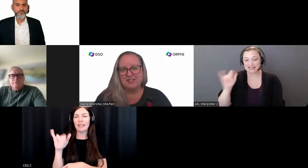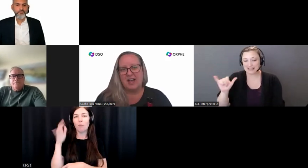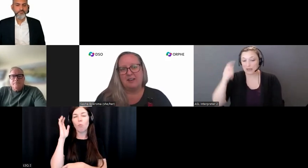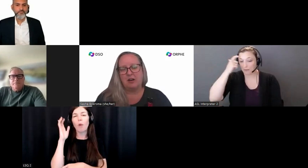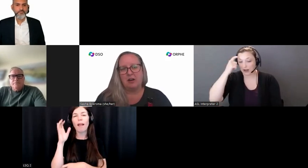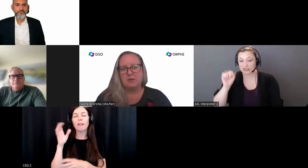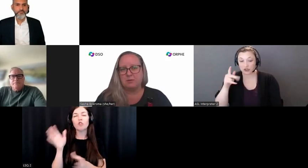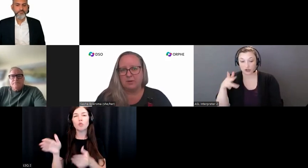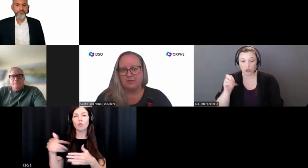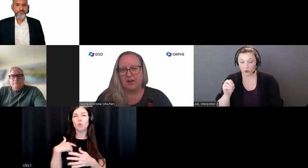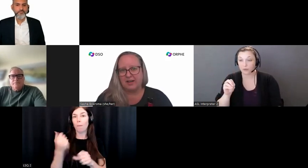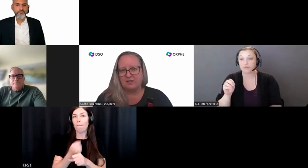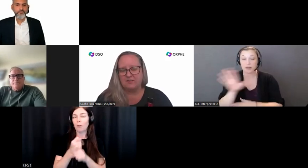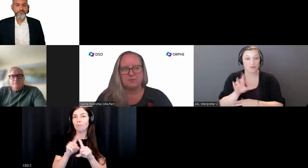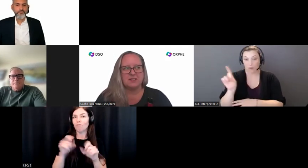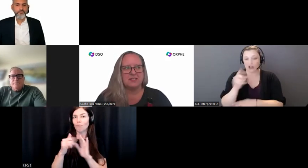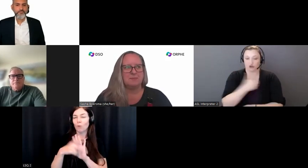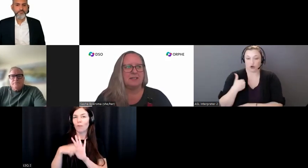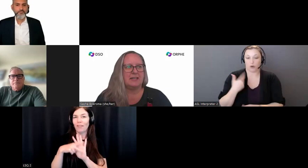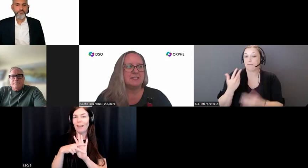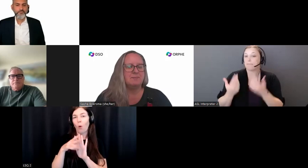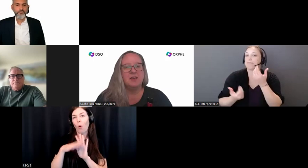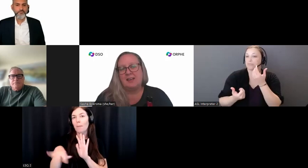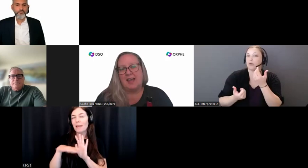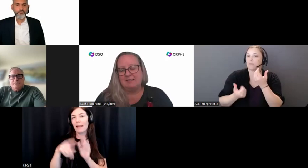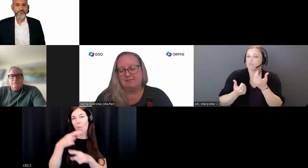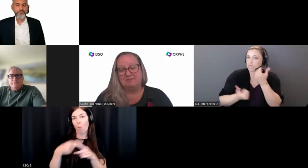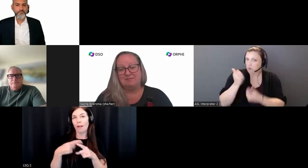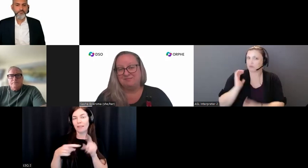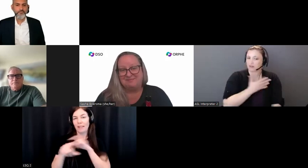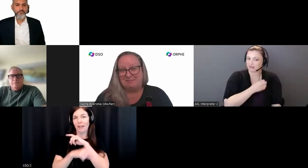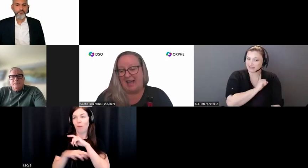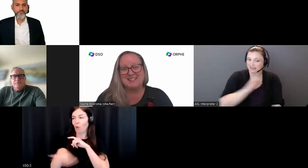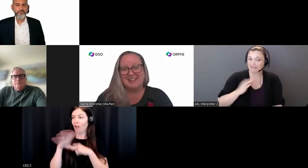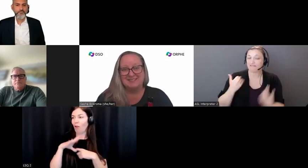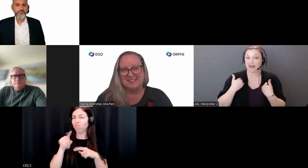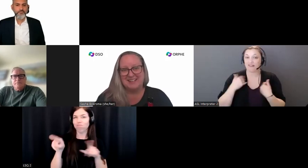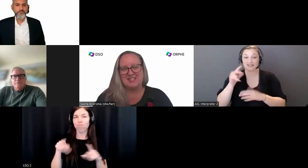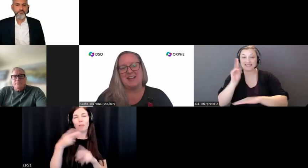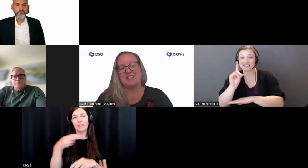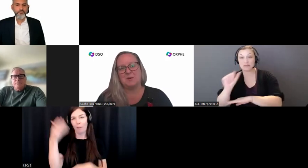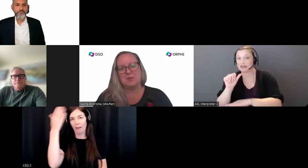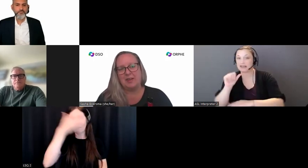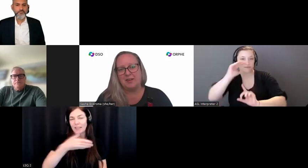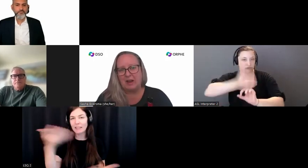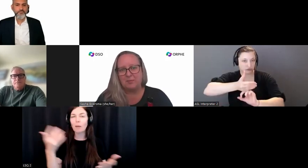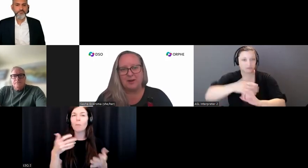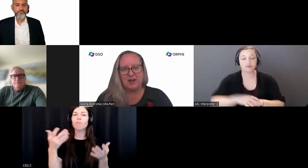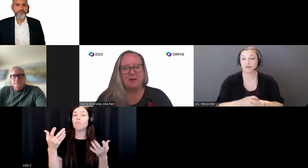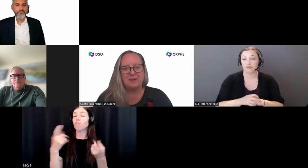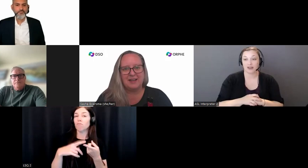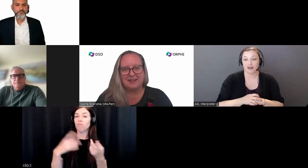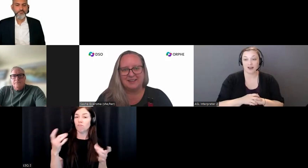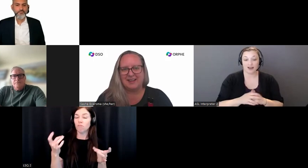half of our staff are people with a variety of invisible disabilities. And by accident, it just had to do with the way that we